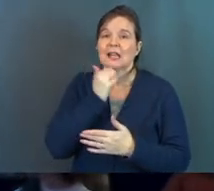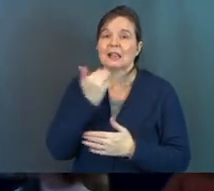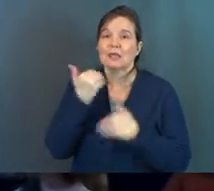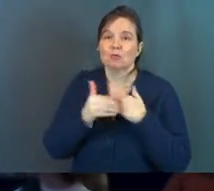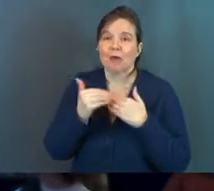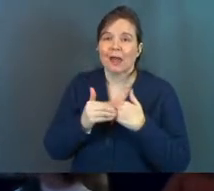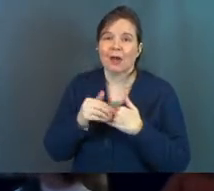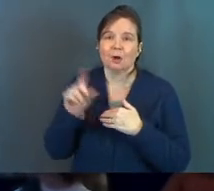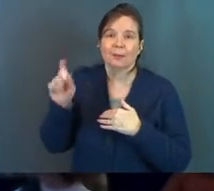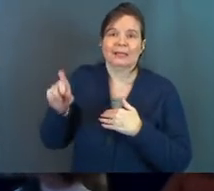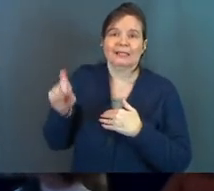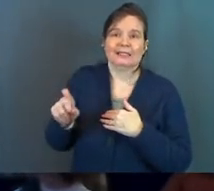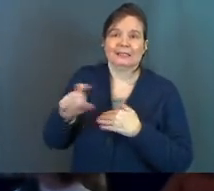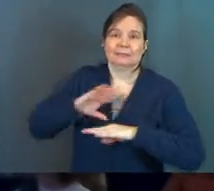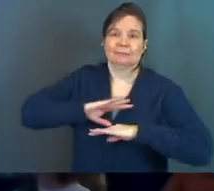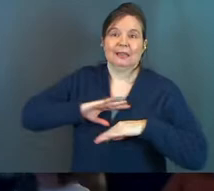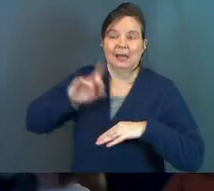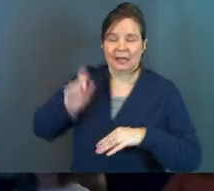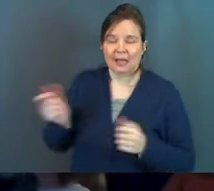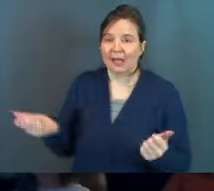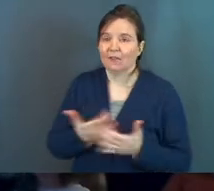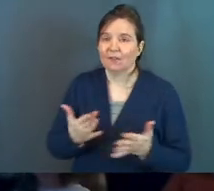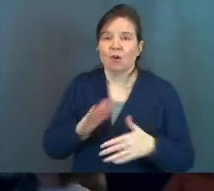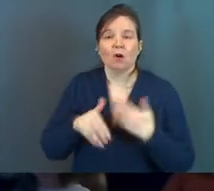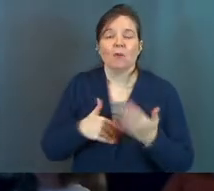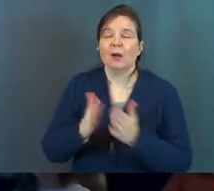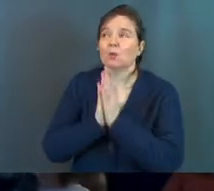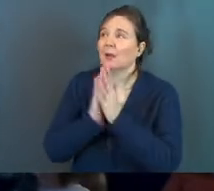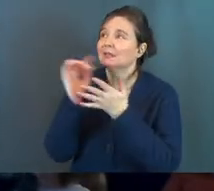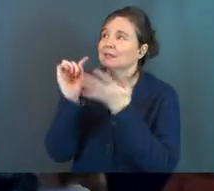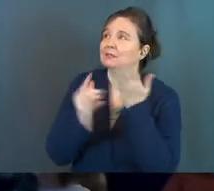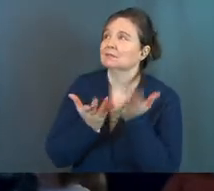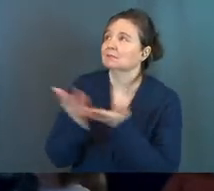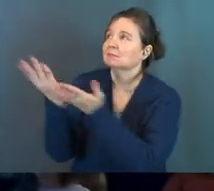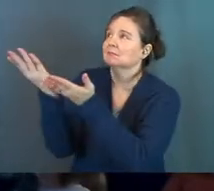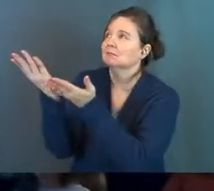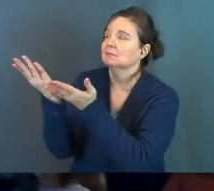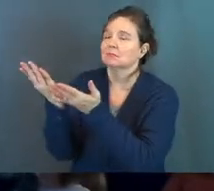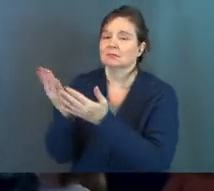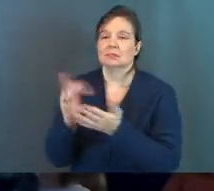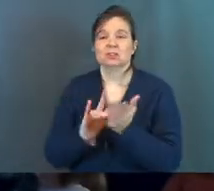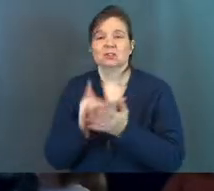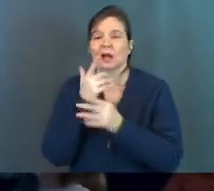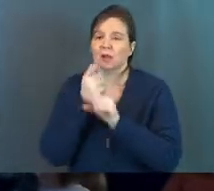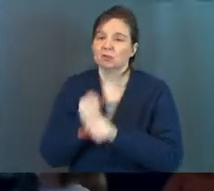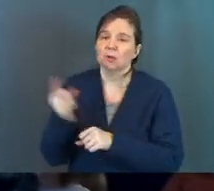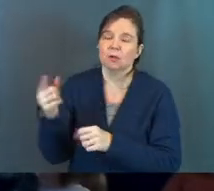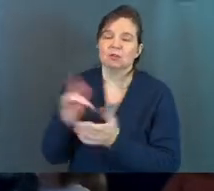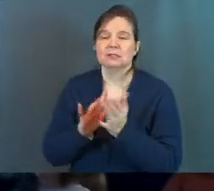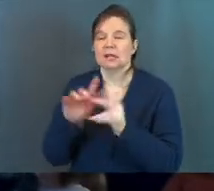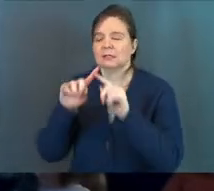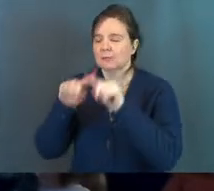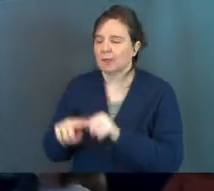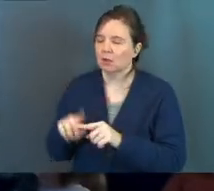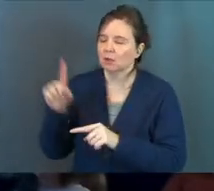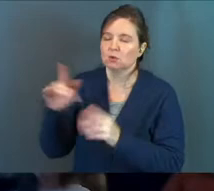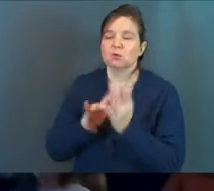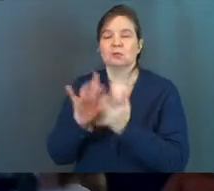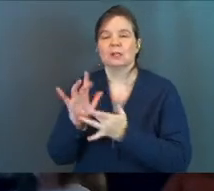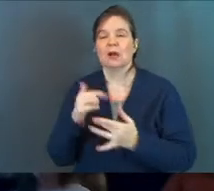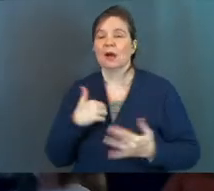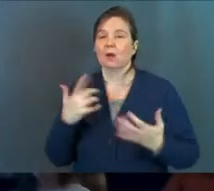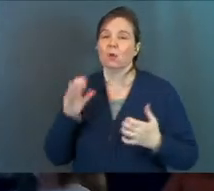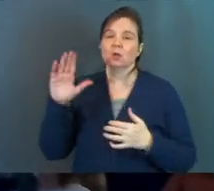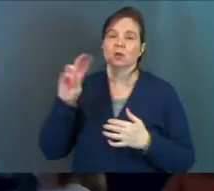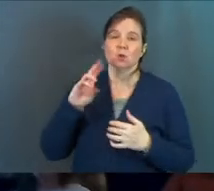bread that I need. Everything. Here's all my requests to you. Jesus, I trust you. Jesus, I depend on you. Jesus,